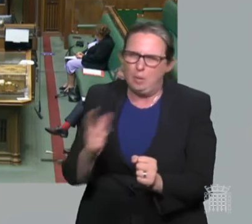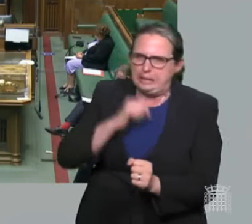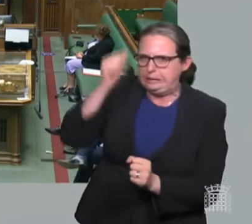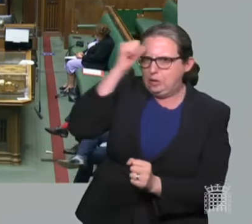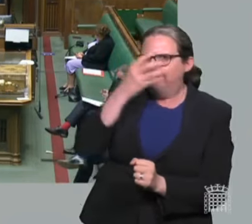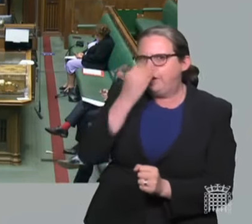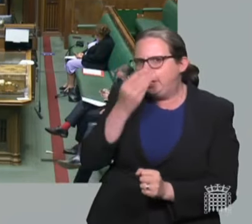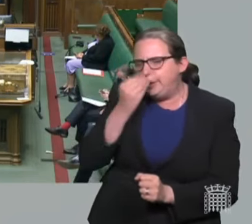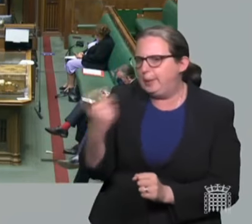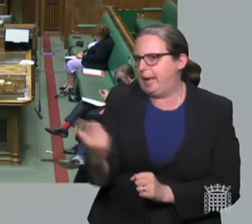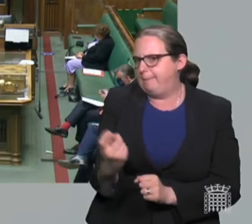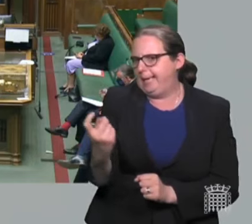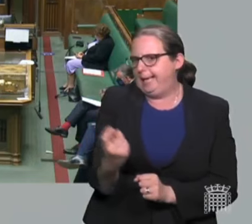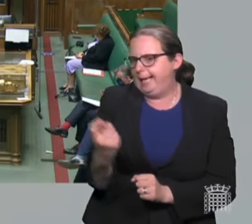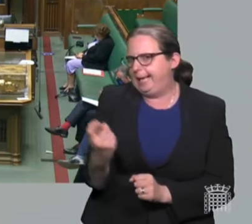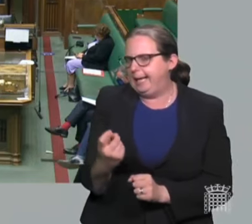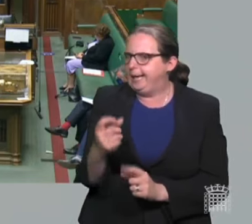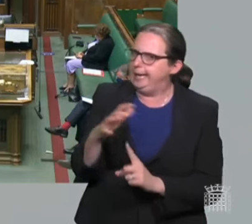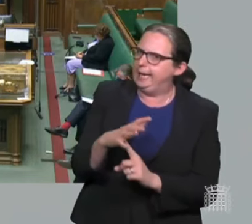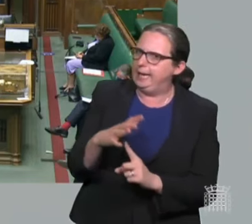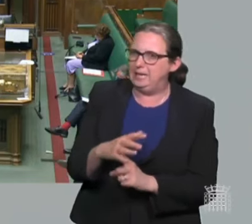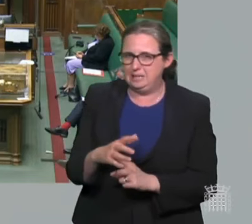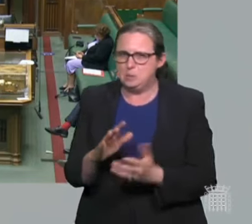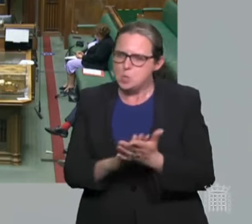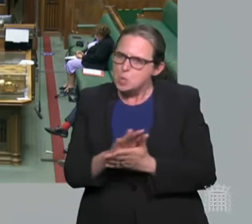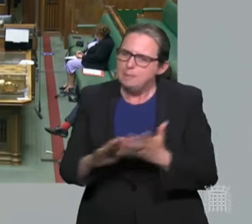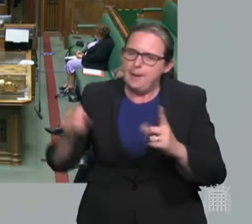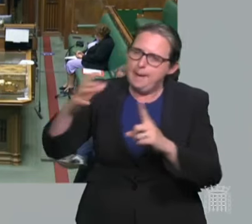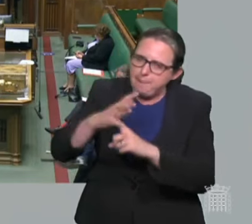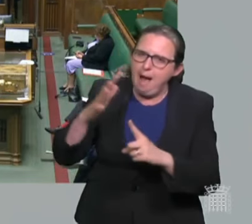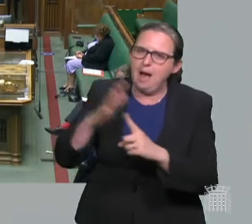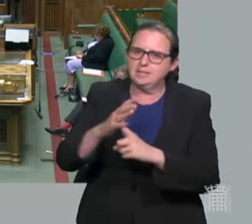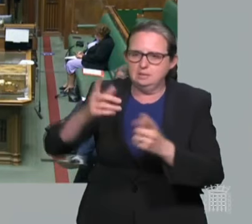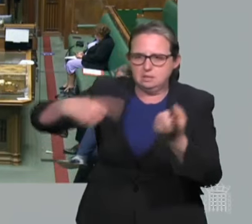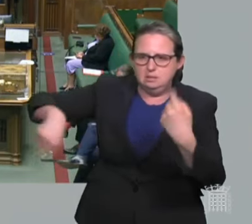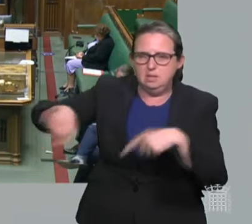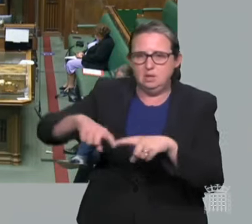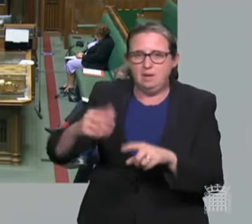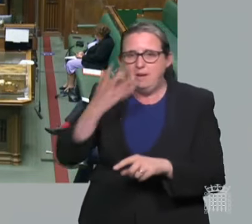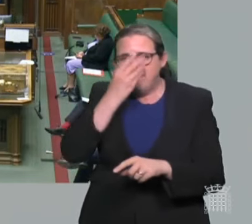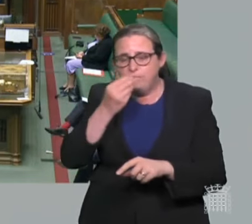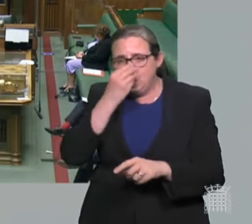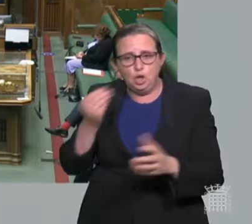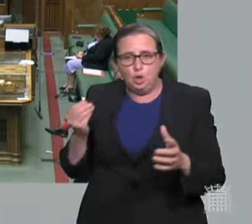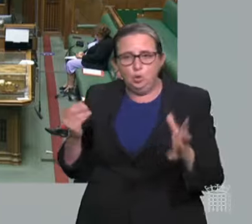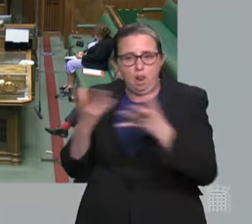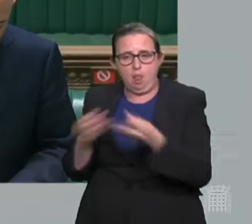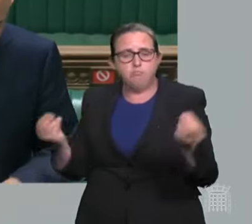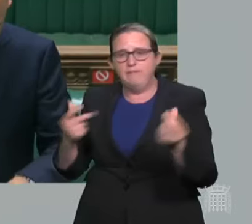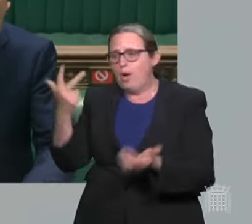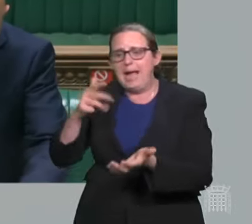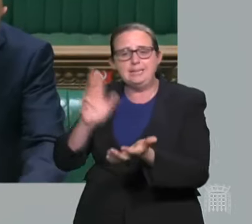Because of the measures in place this winter, almost nobody in the UK had flu for 18 months now.